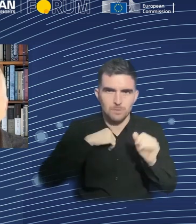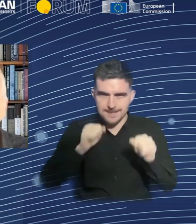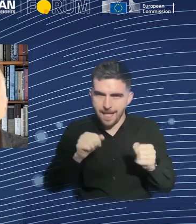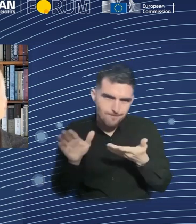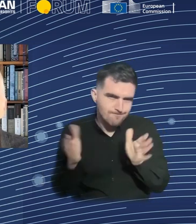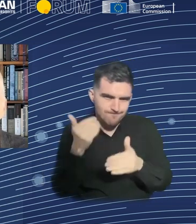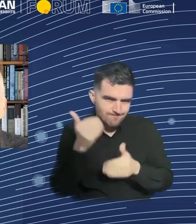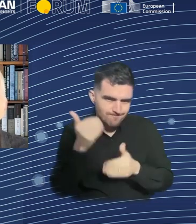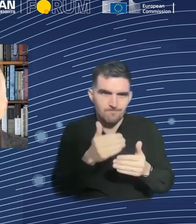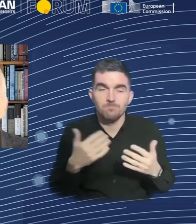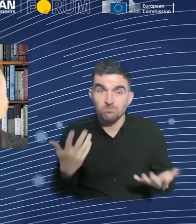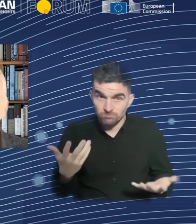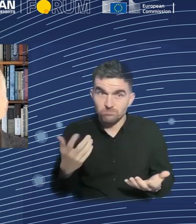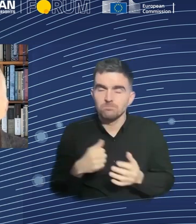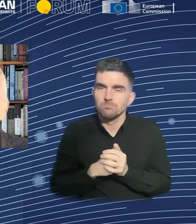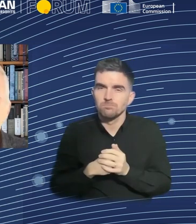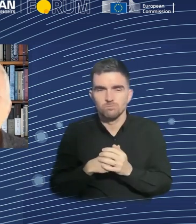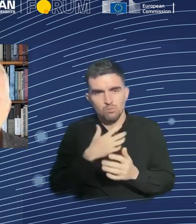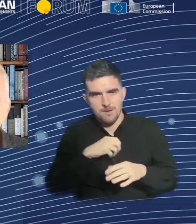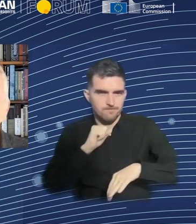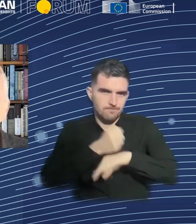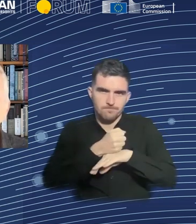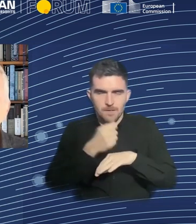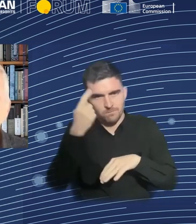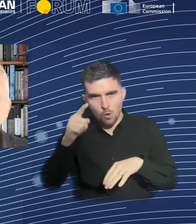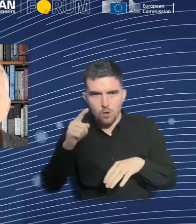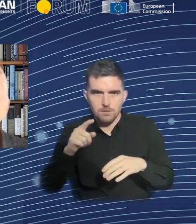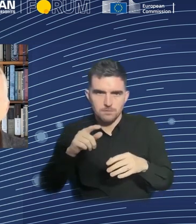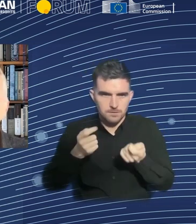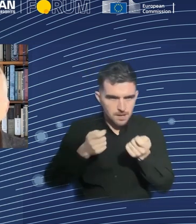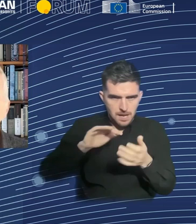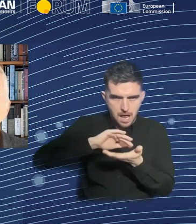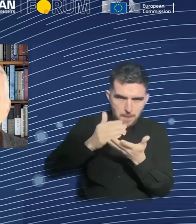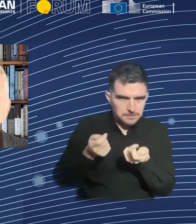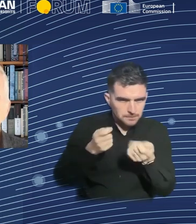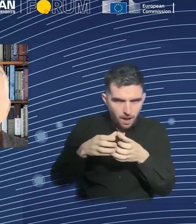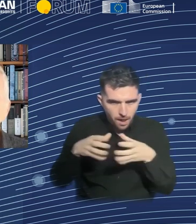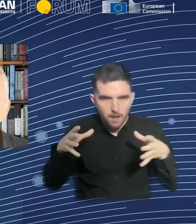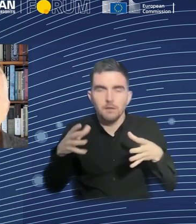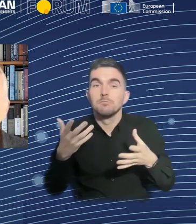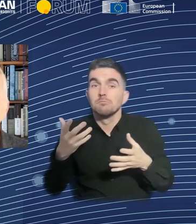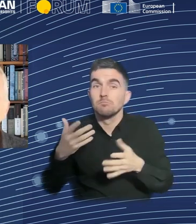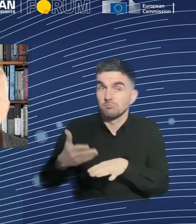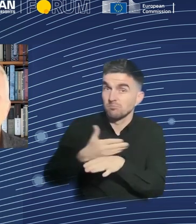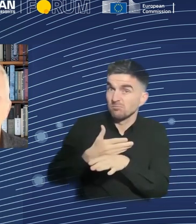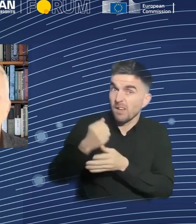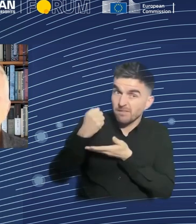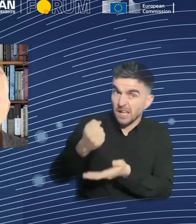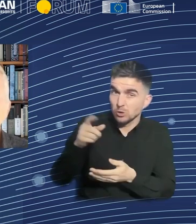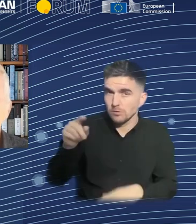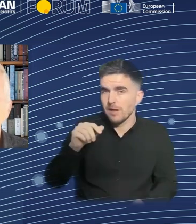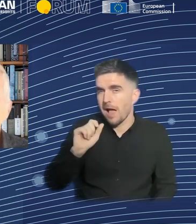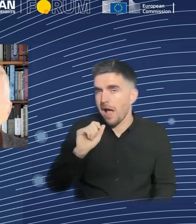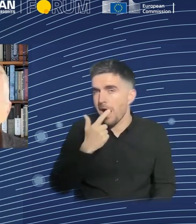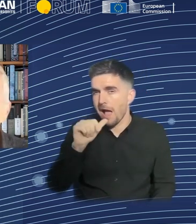writes, prosperity in human societies is best understood as the accumulation of solutions to human problems. We won't run out of work till we